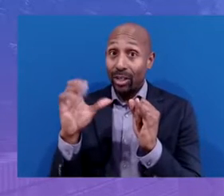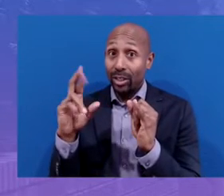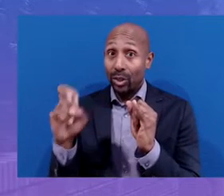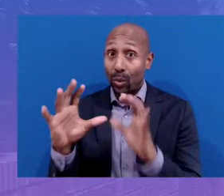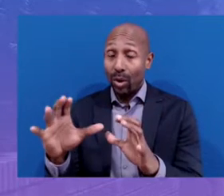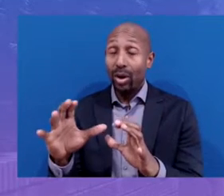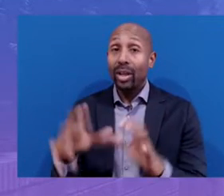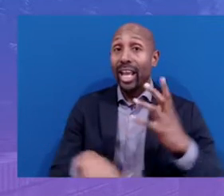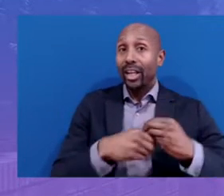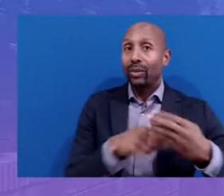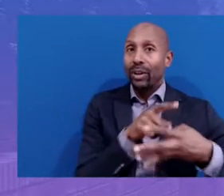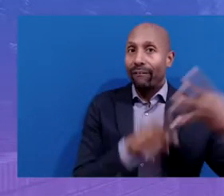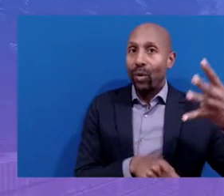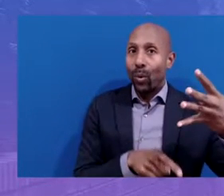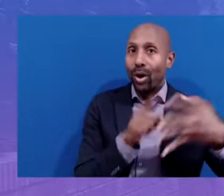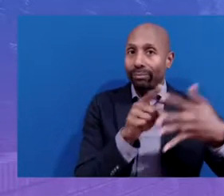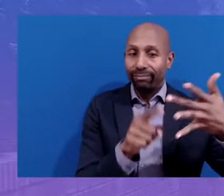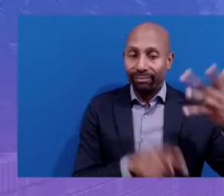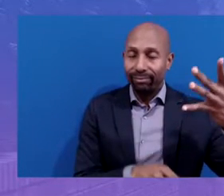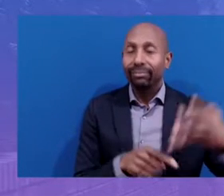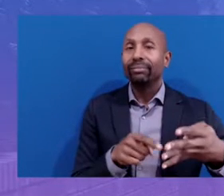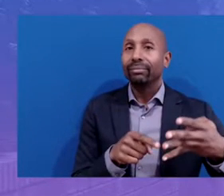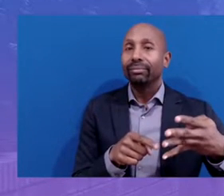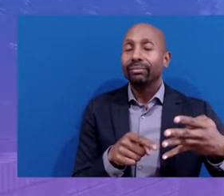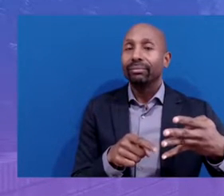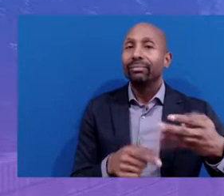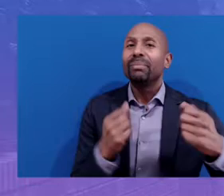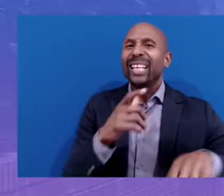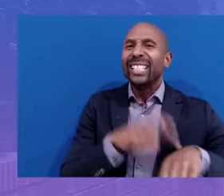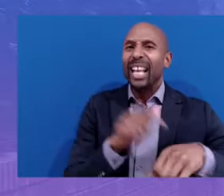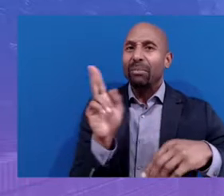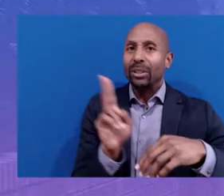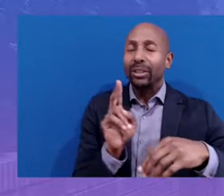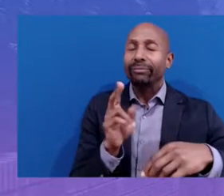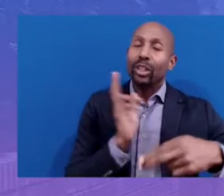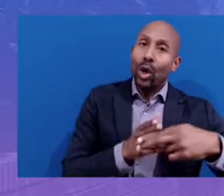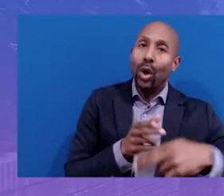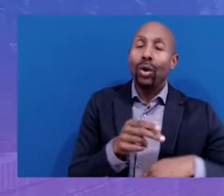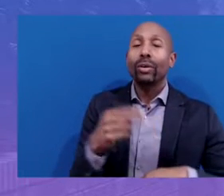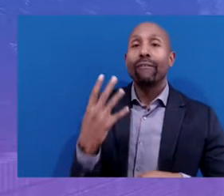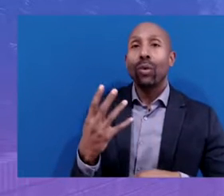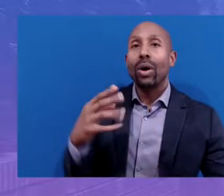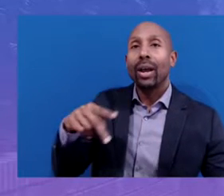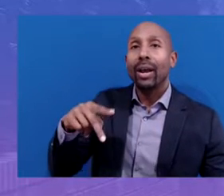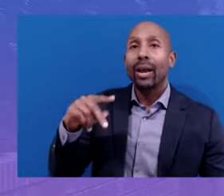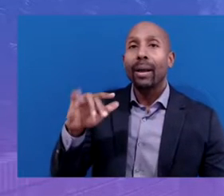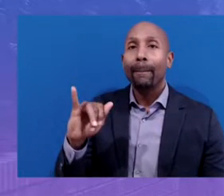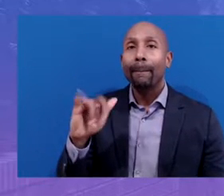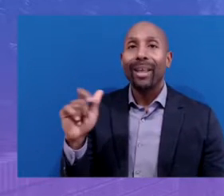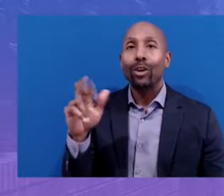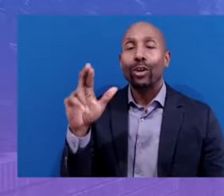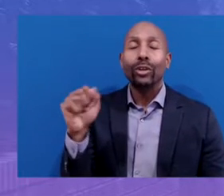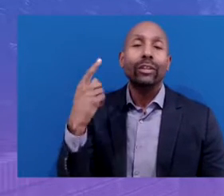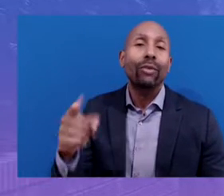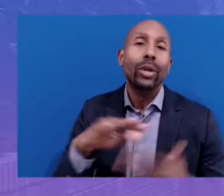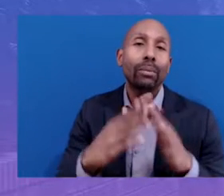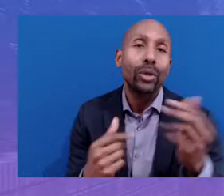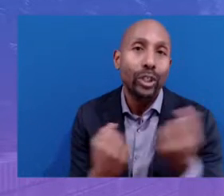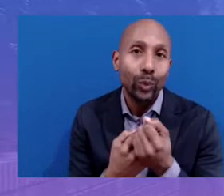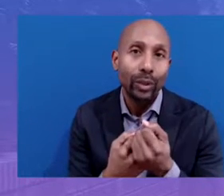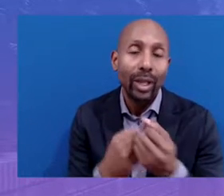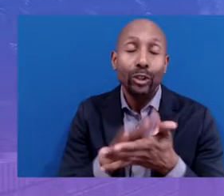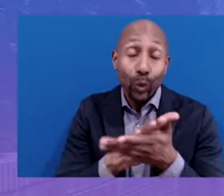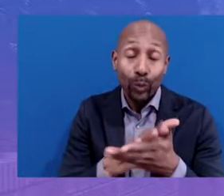are four elements commonly referred to as the four pillars of community schools. These are student